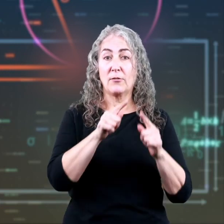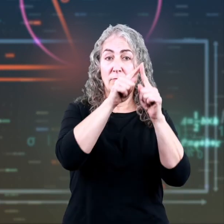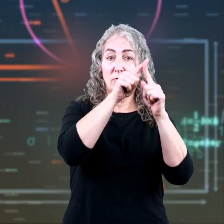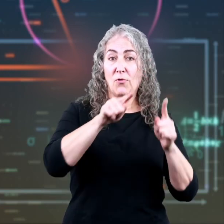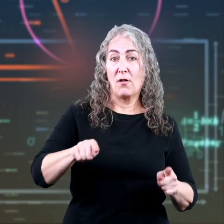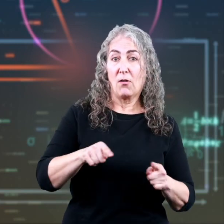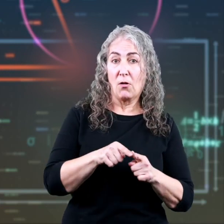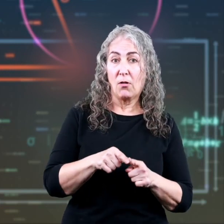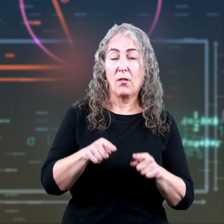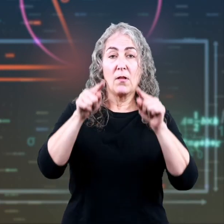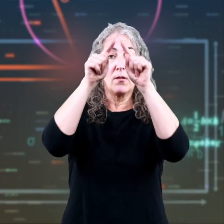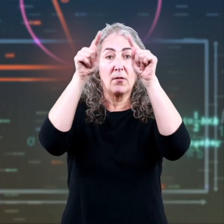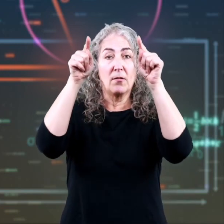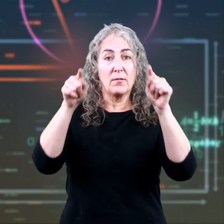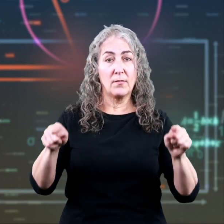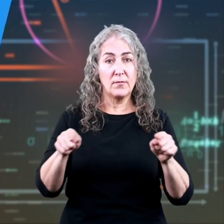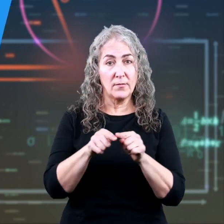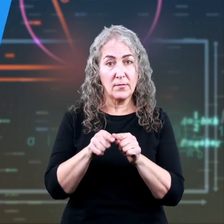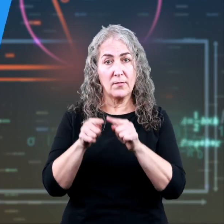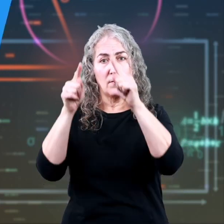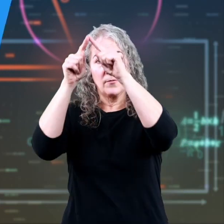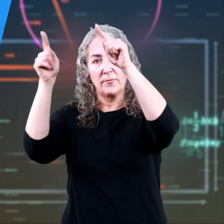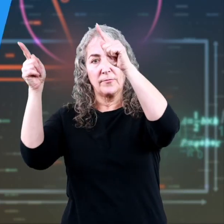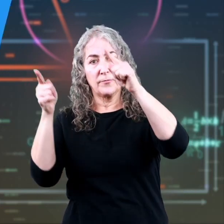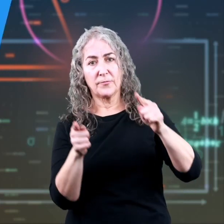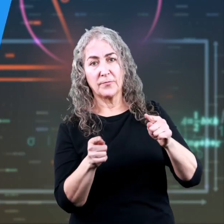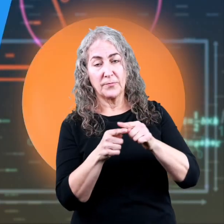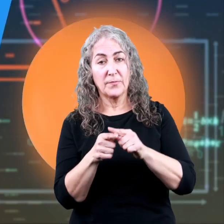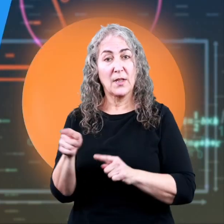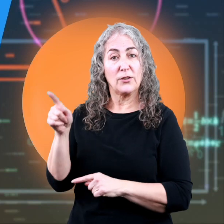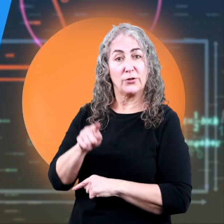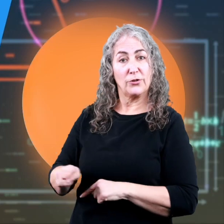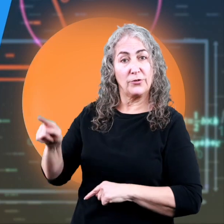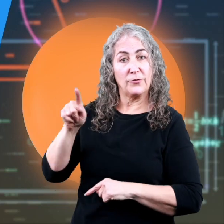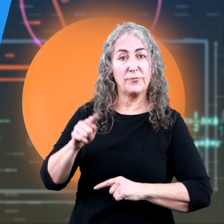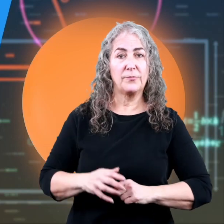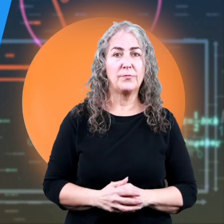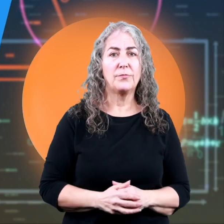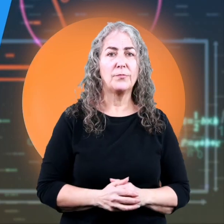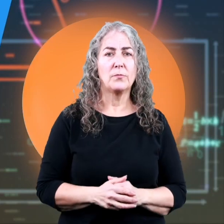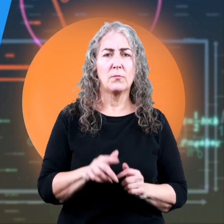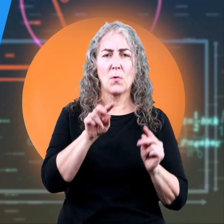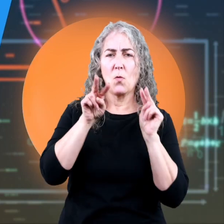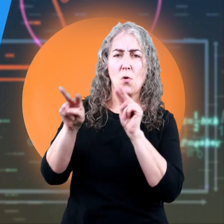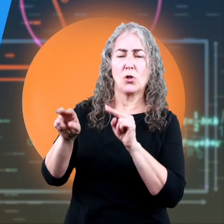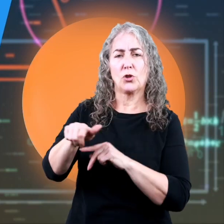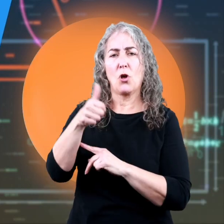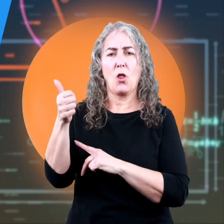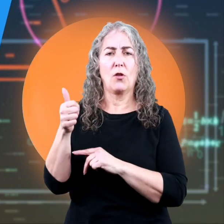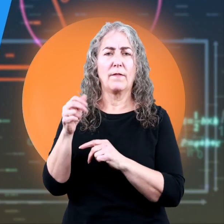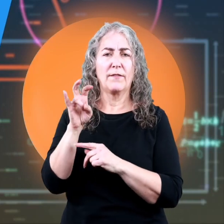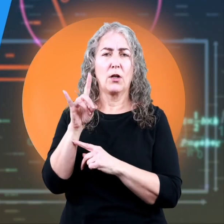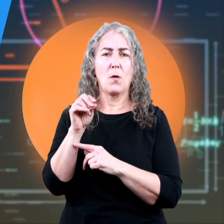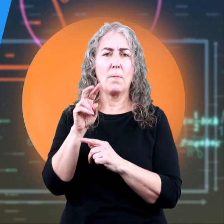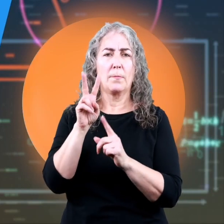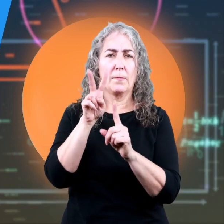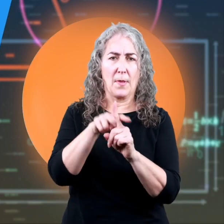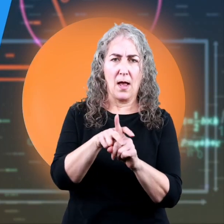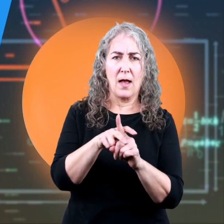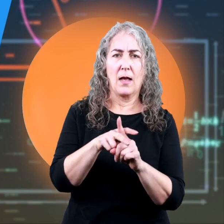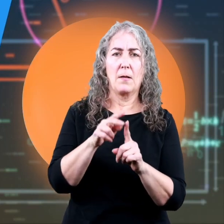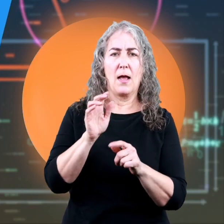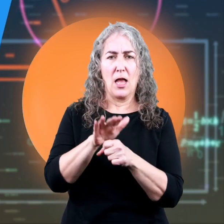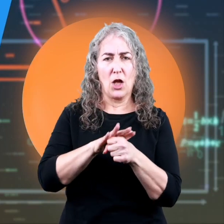like triangles, trapezoids, rhombuses, and others, watch our other video about area